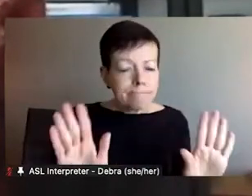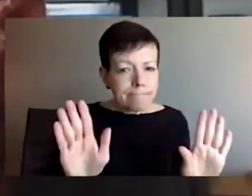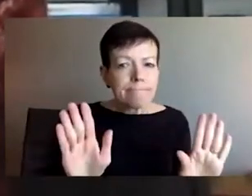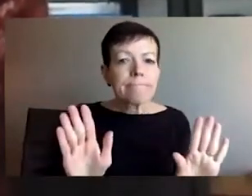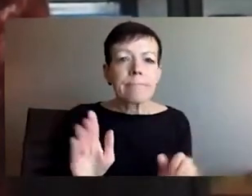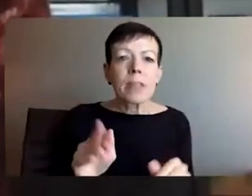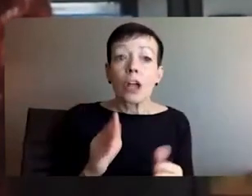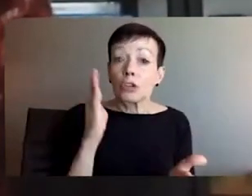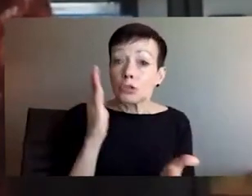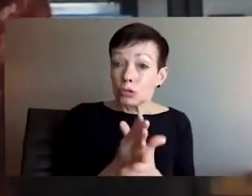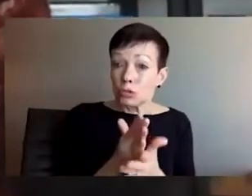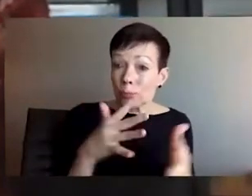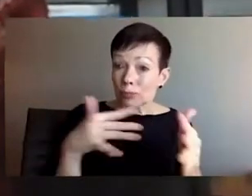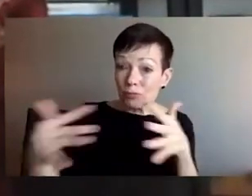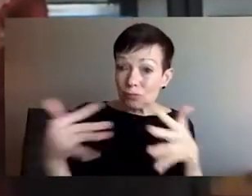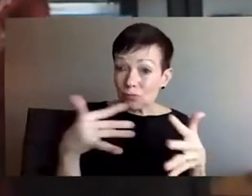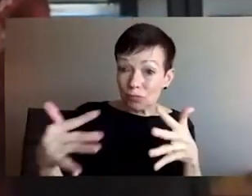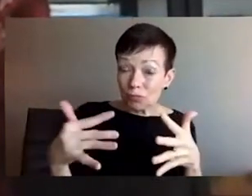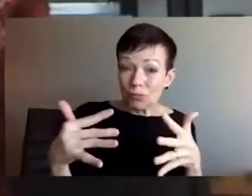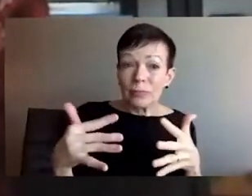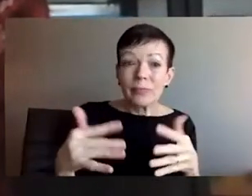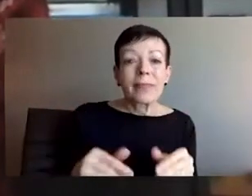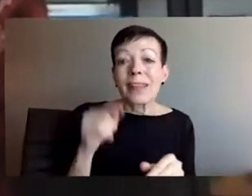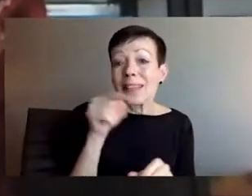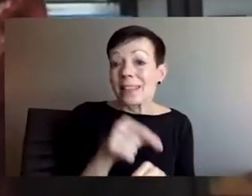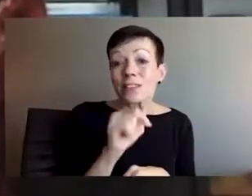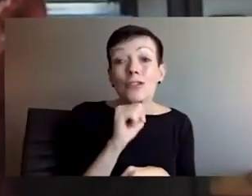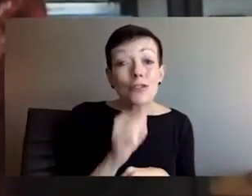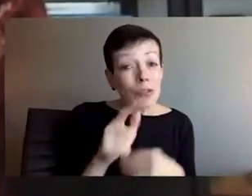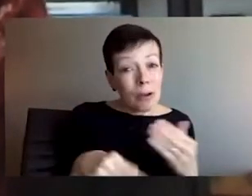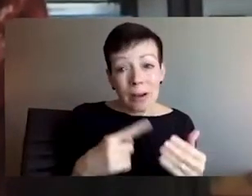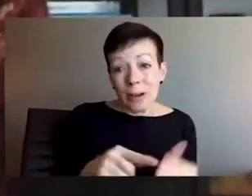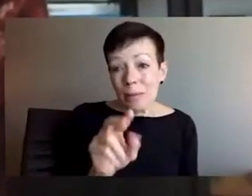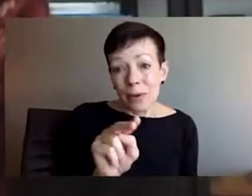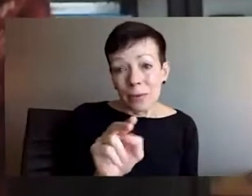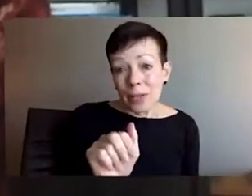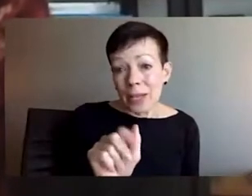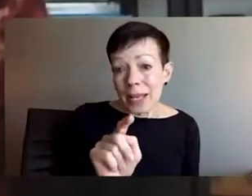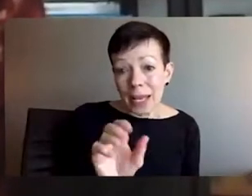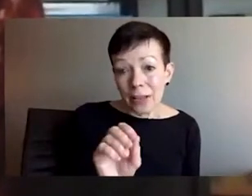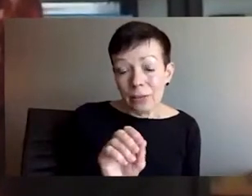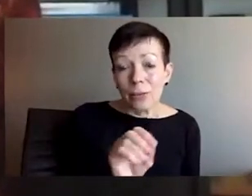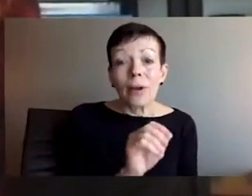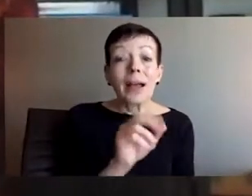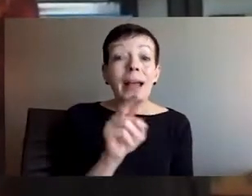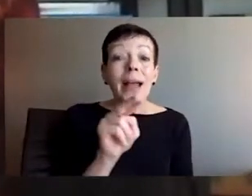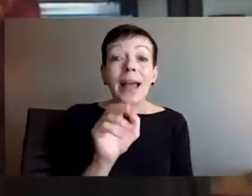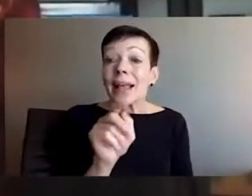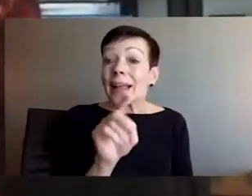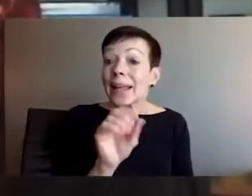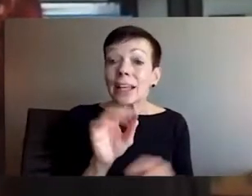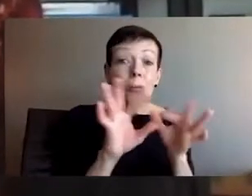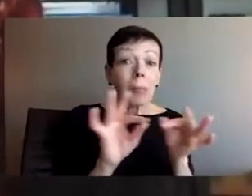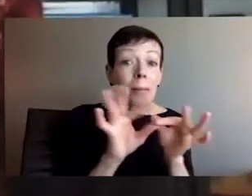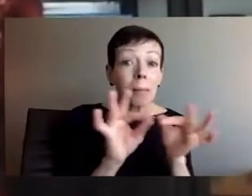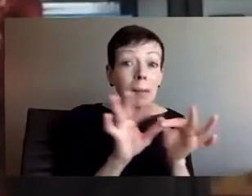It's important not to take on board the Kremlin's discourse about this as a global conflict or to make this discourse our own.